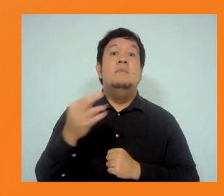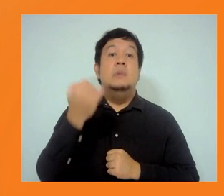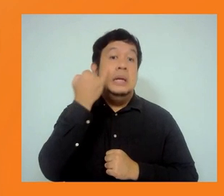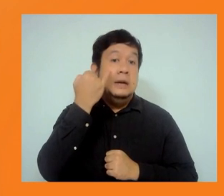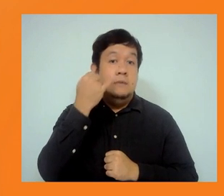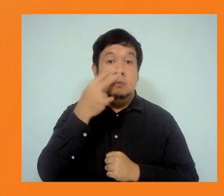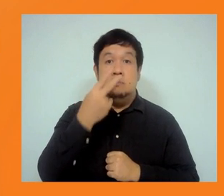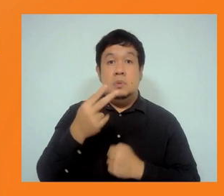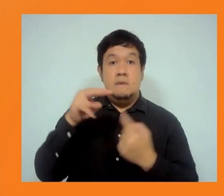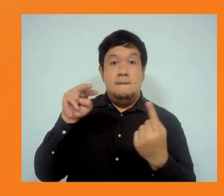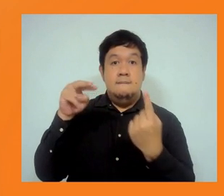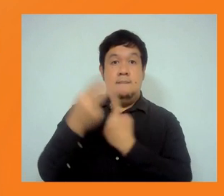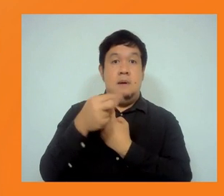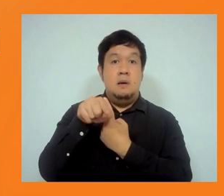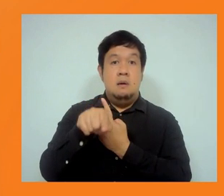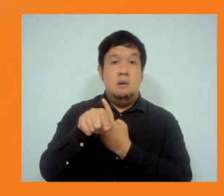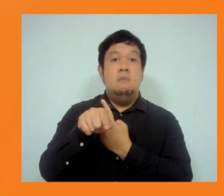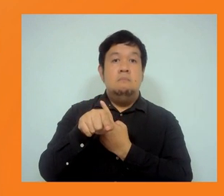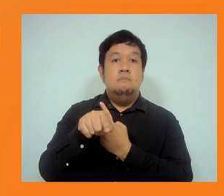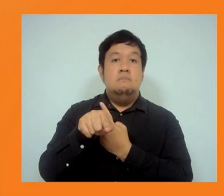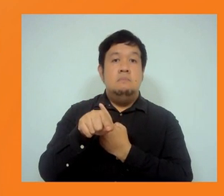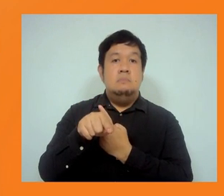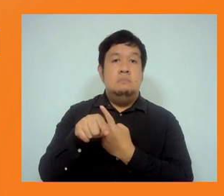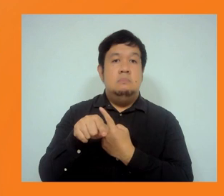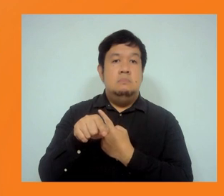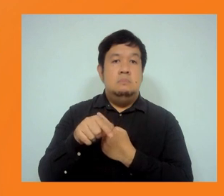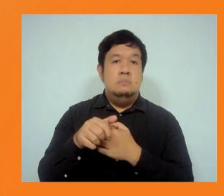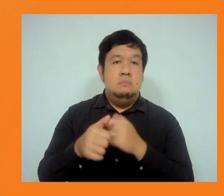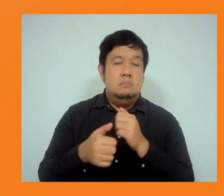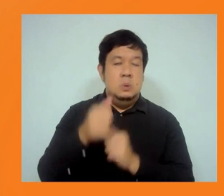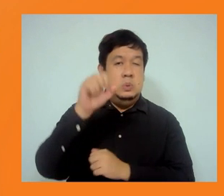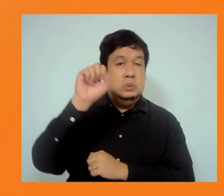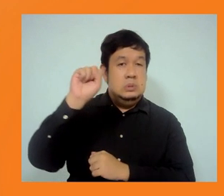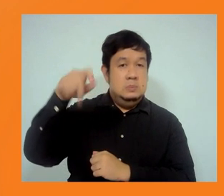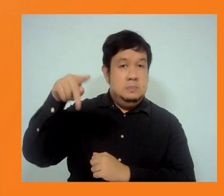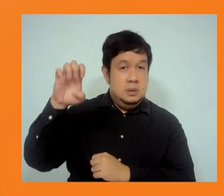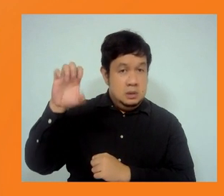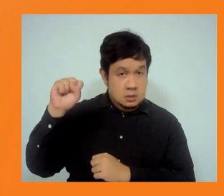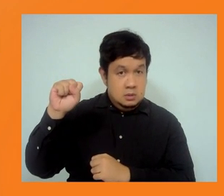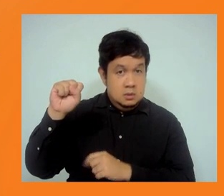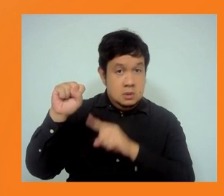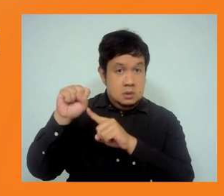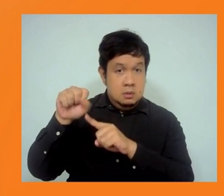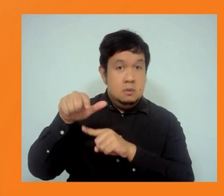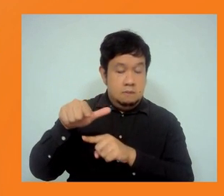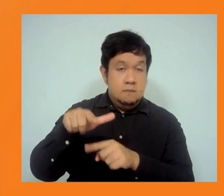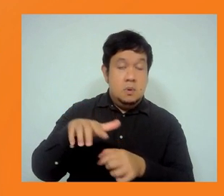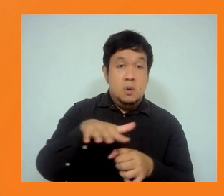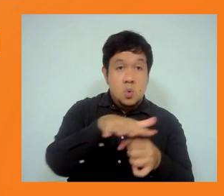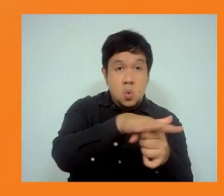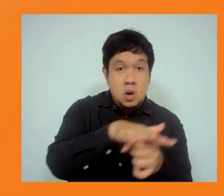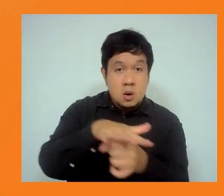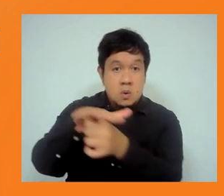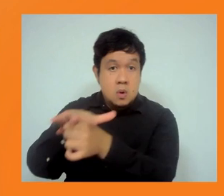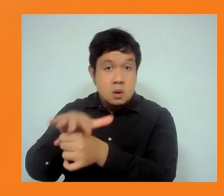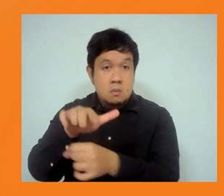way, scoping out the issues with local community members, that should have been identified. So, you know, working with the community to be able to